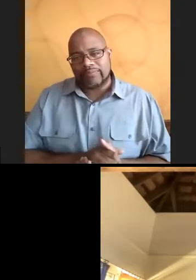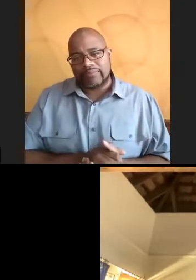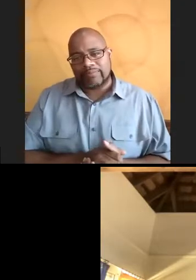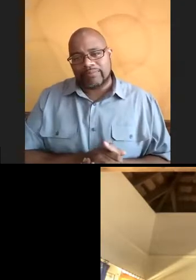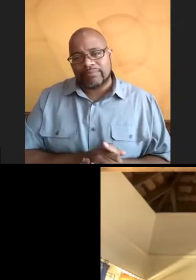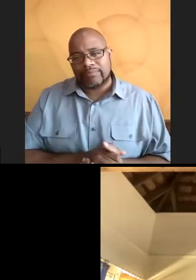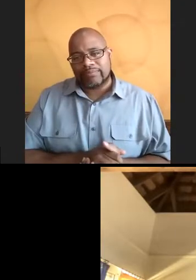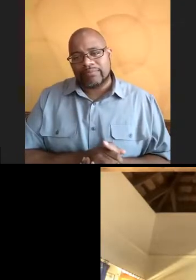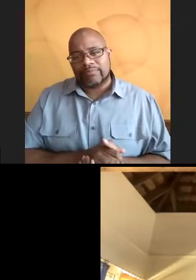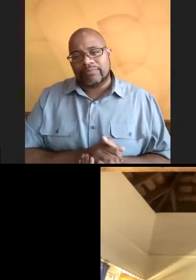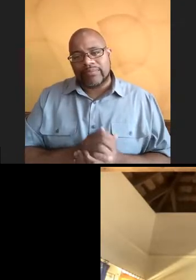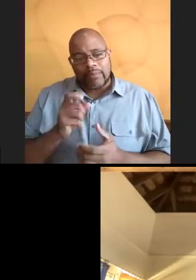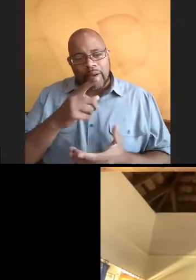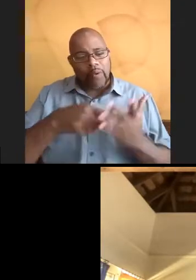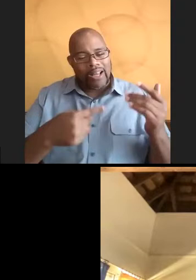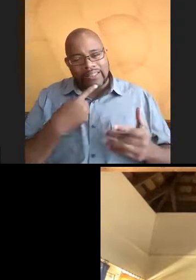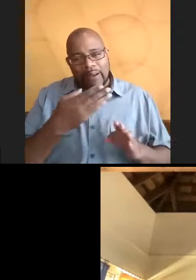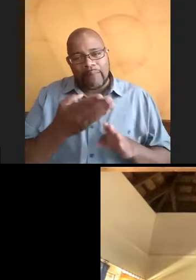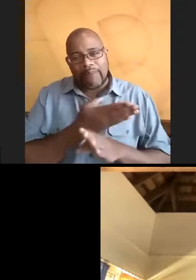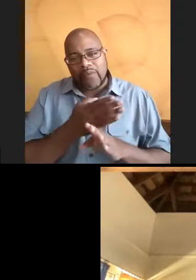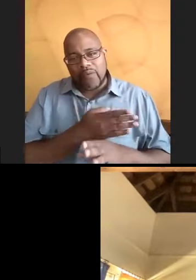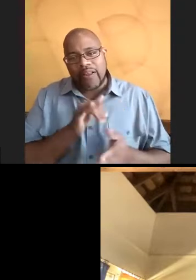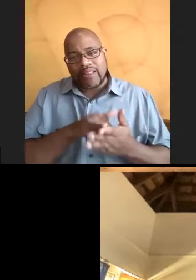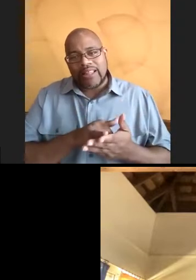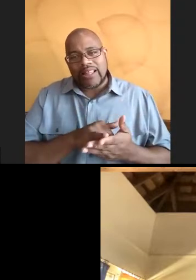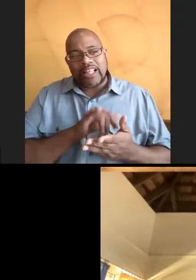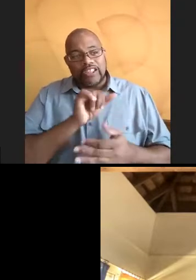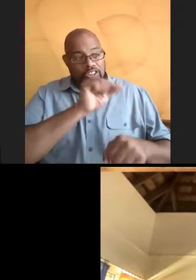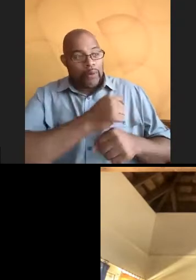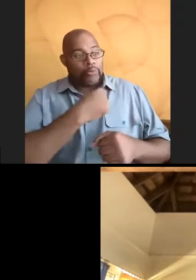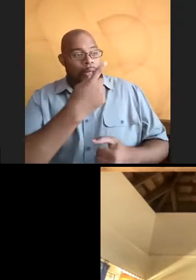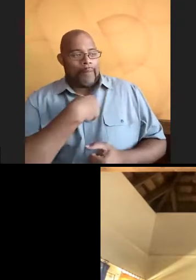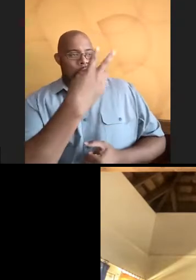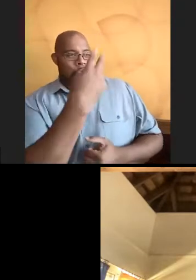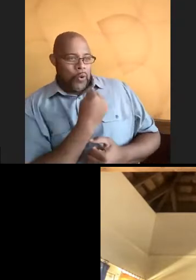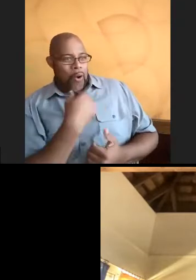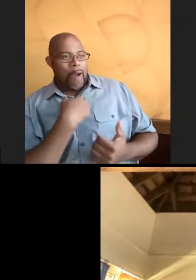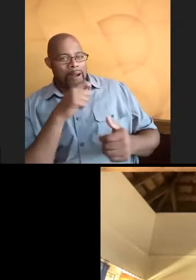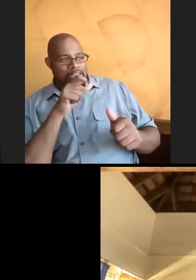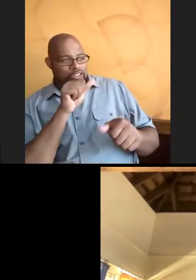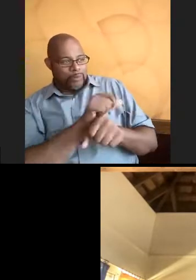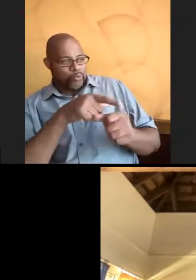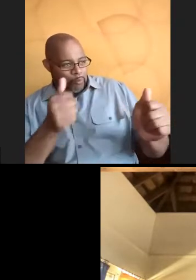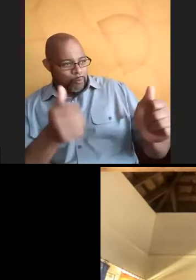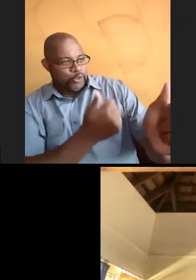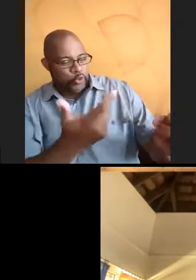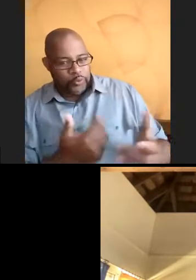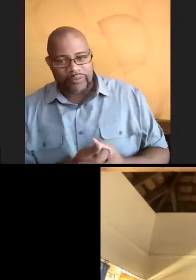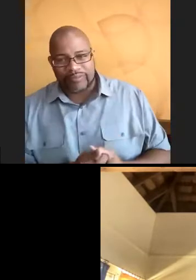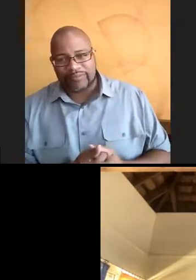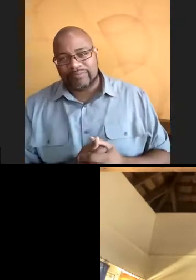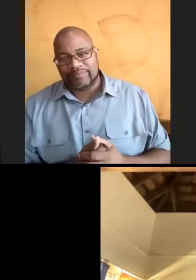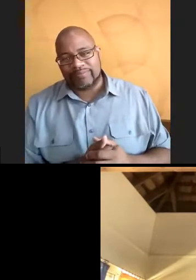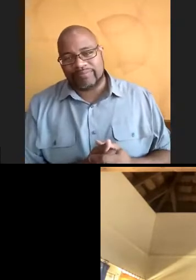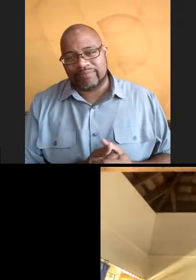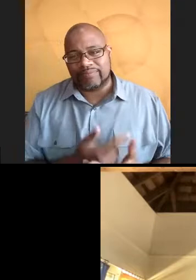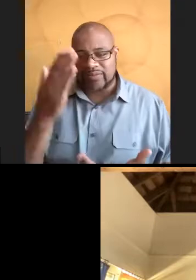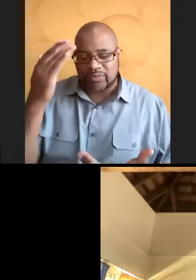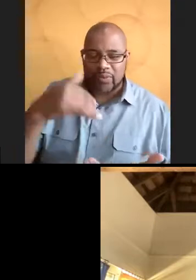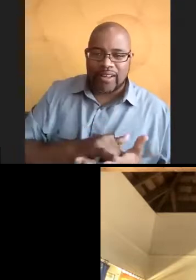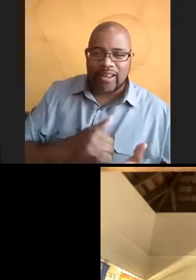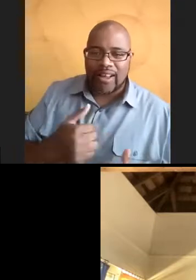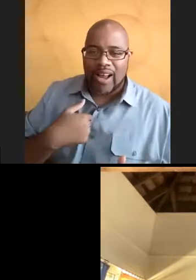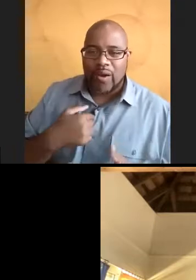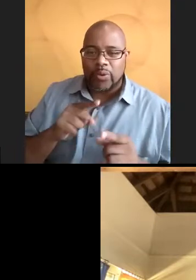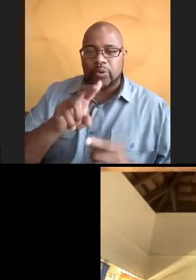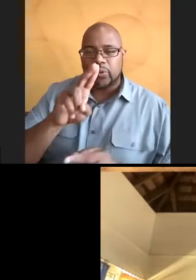Again, going back to what I said earlier, it was their job to tell them. And so I applied and as you know, I went to